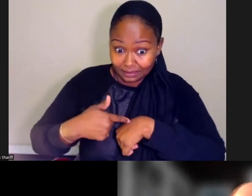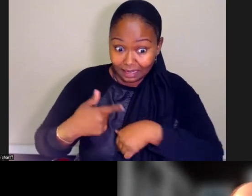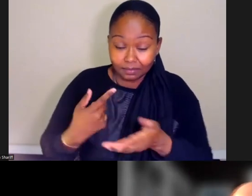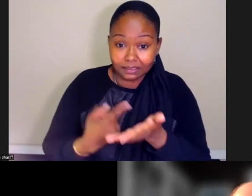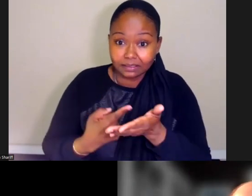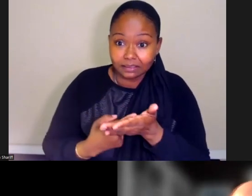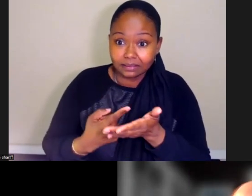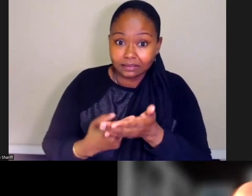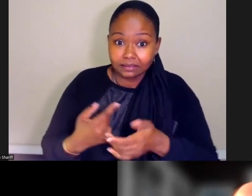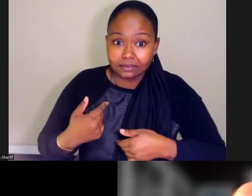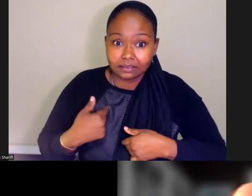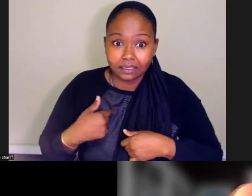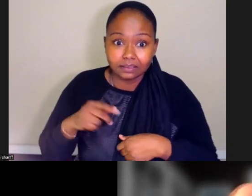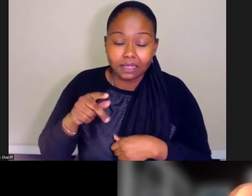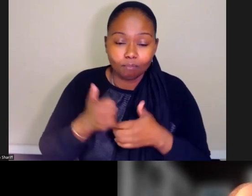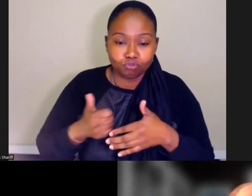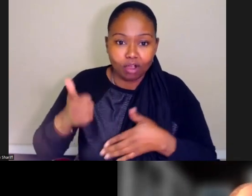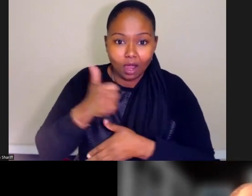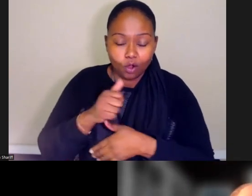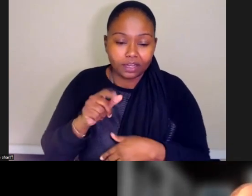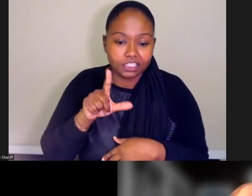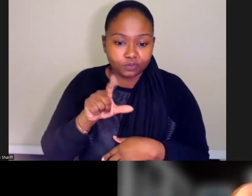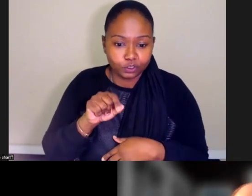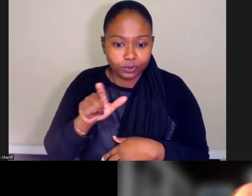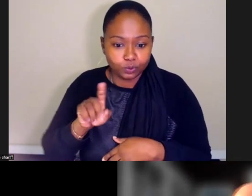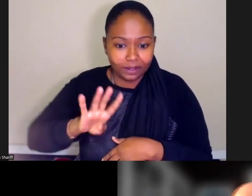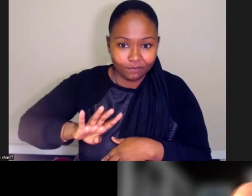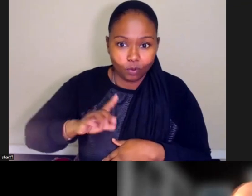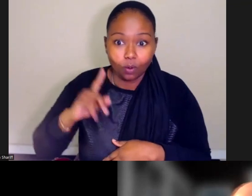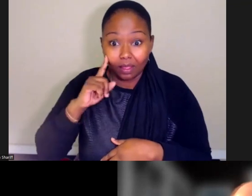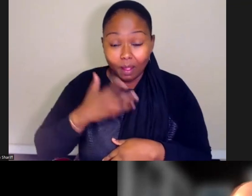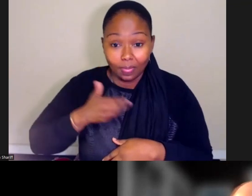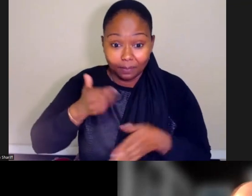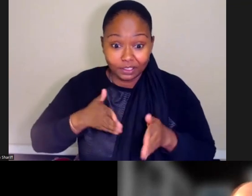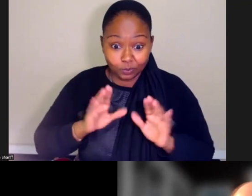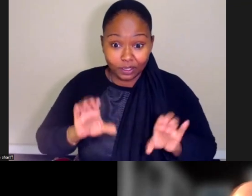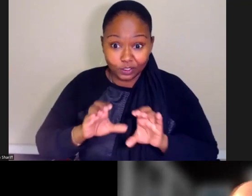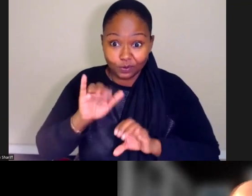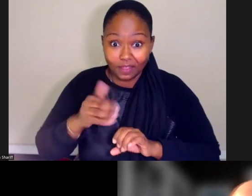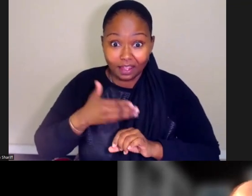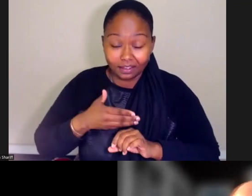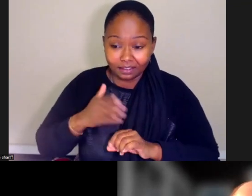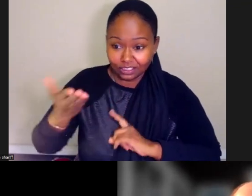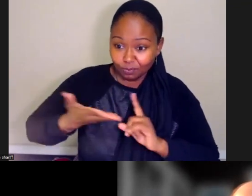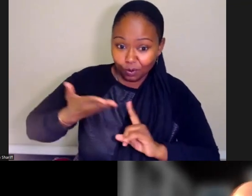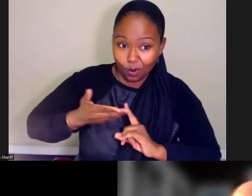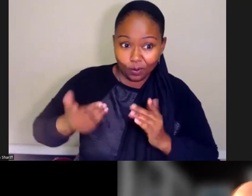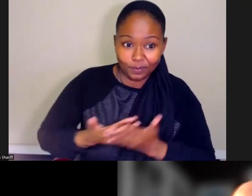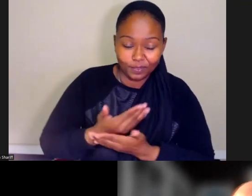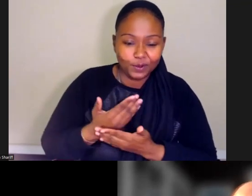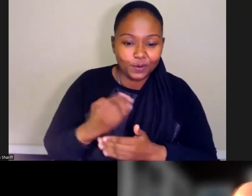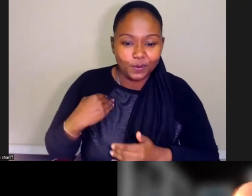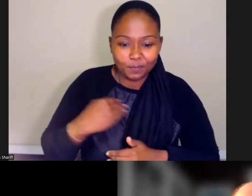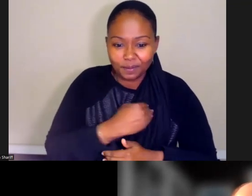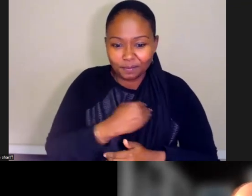for 2024. And we thought that the best way to do that would be in welcoming our new members to the Impact Committee.